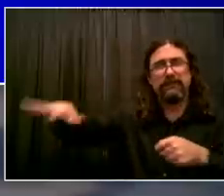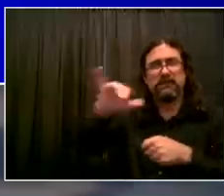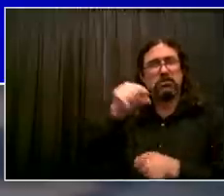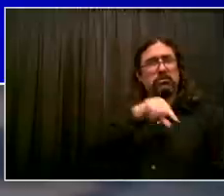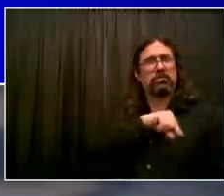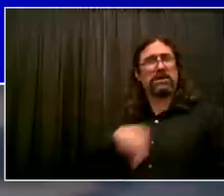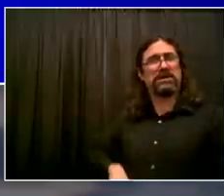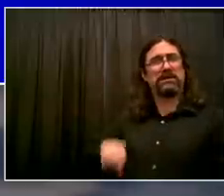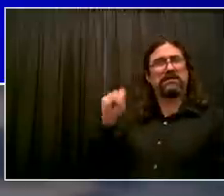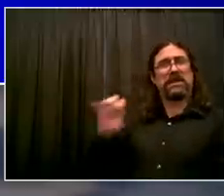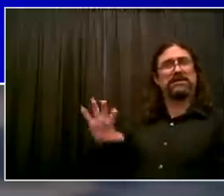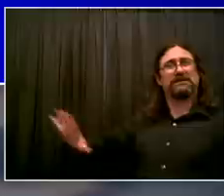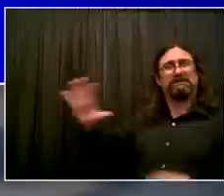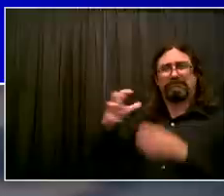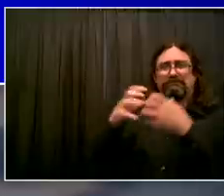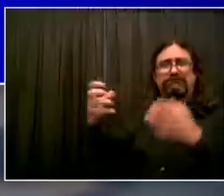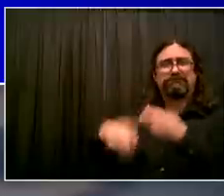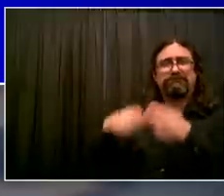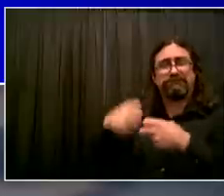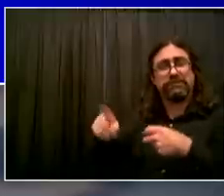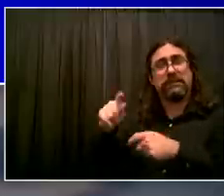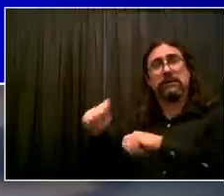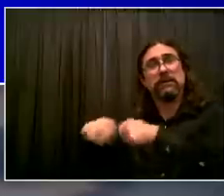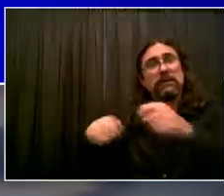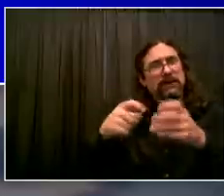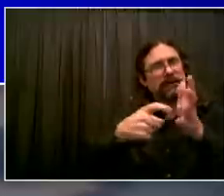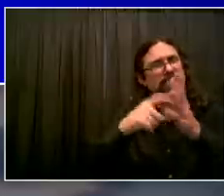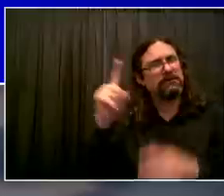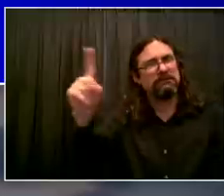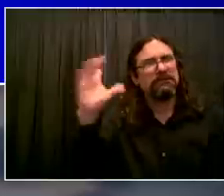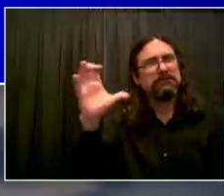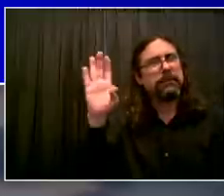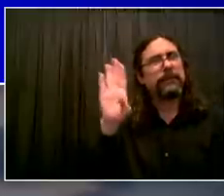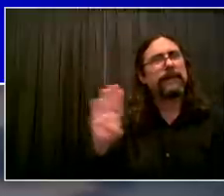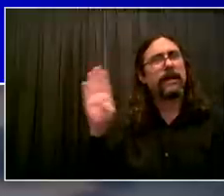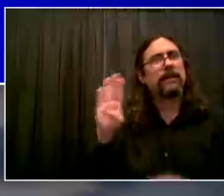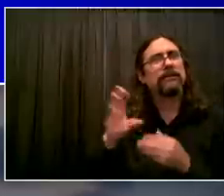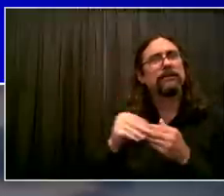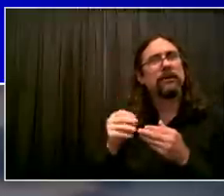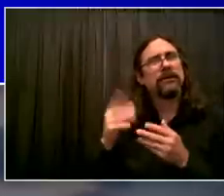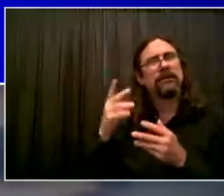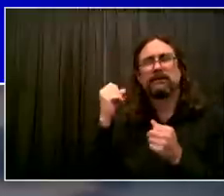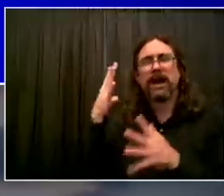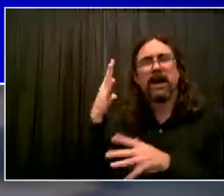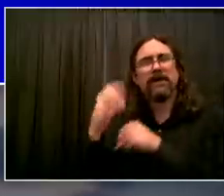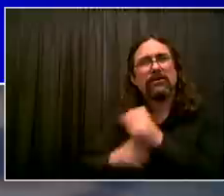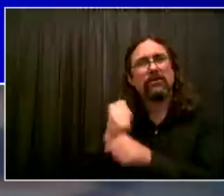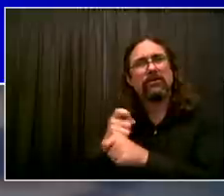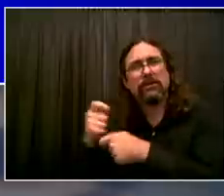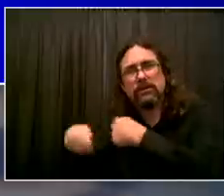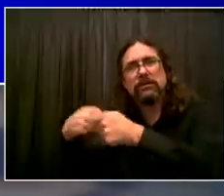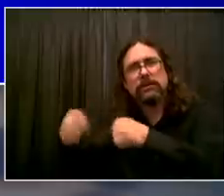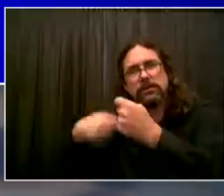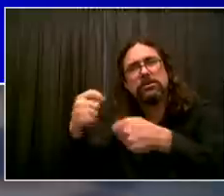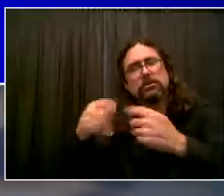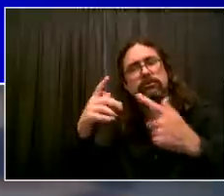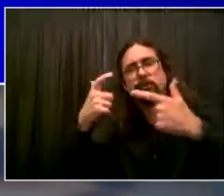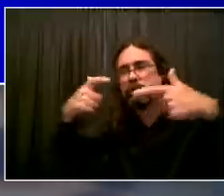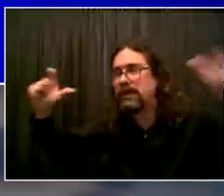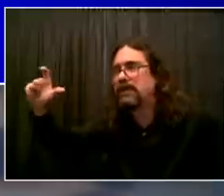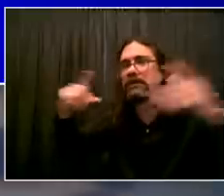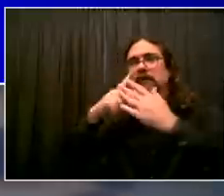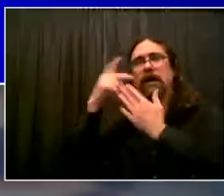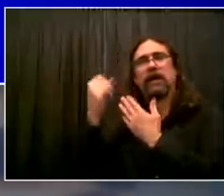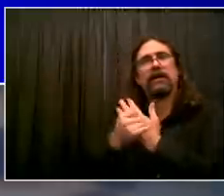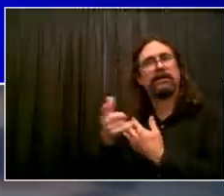people in the here and now. I want you to hear about what this means from folks who are